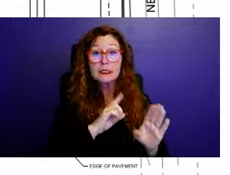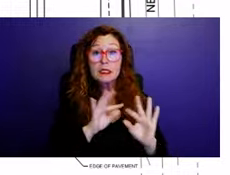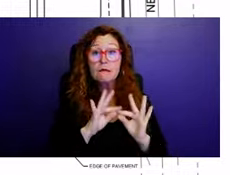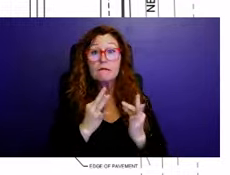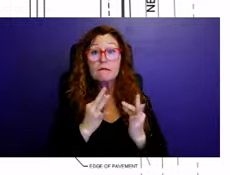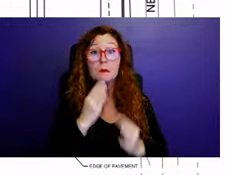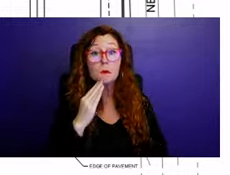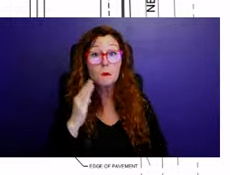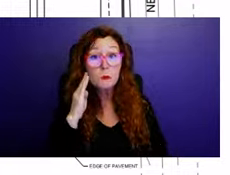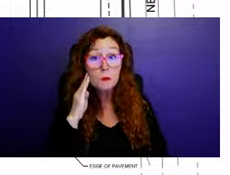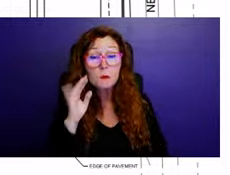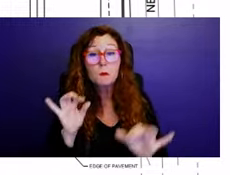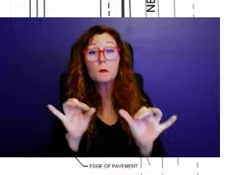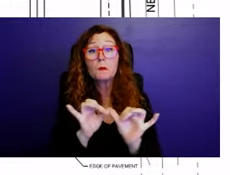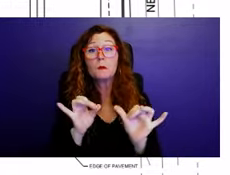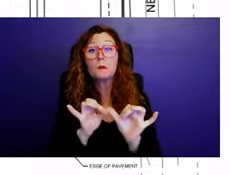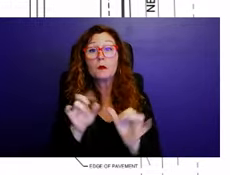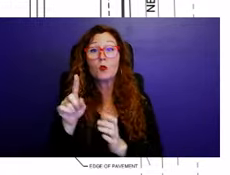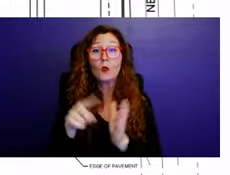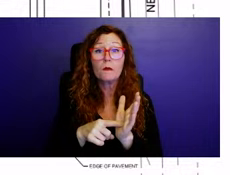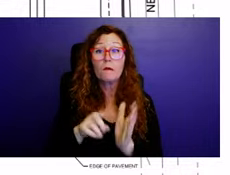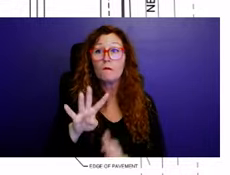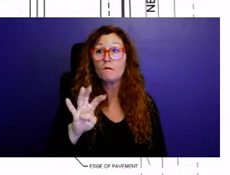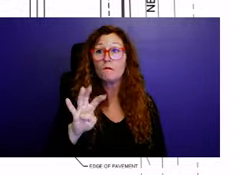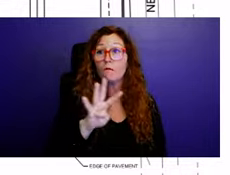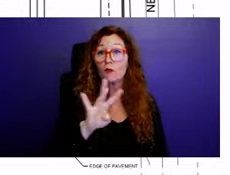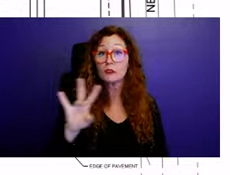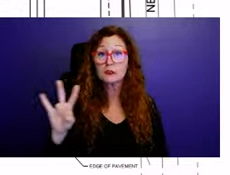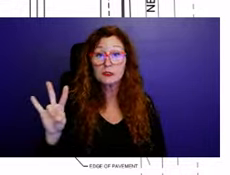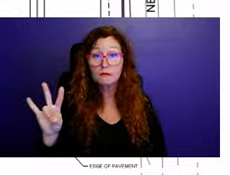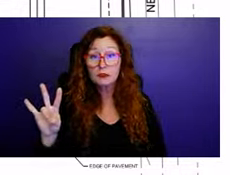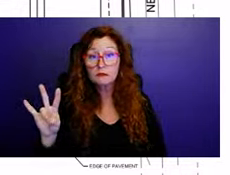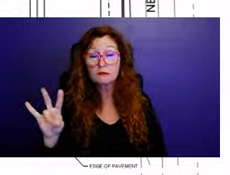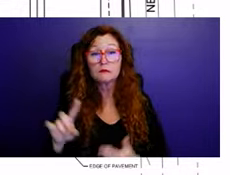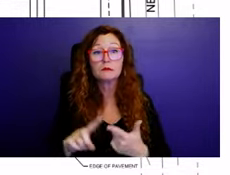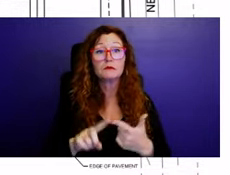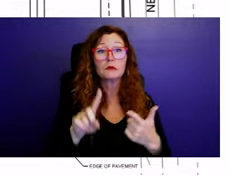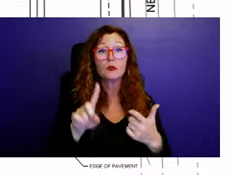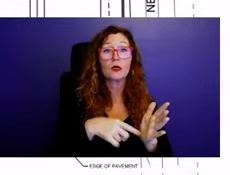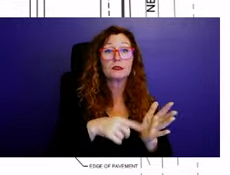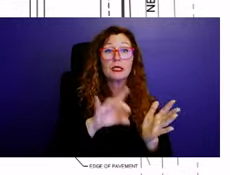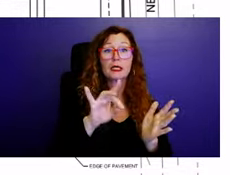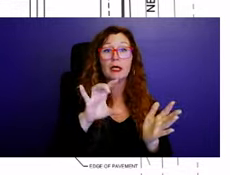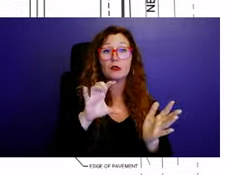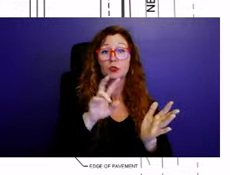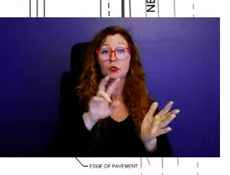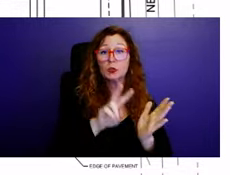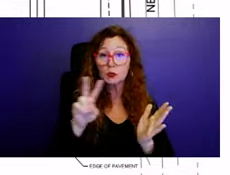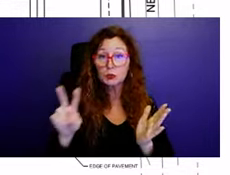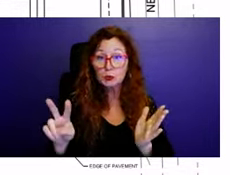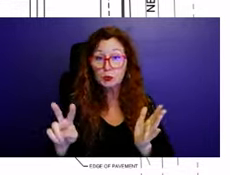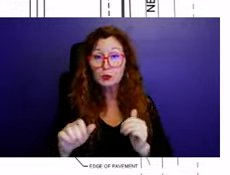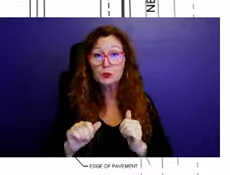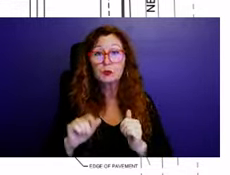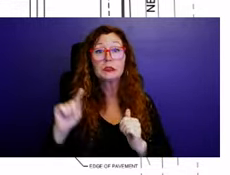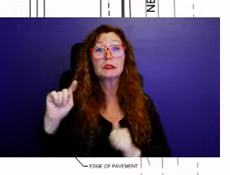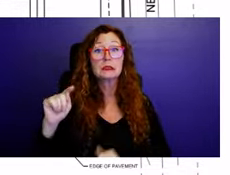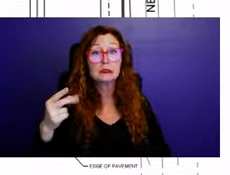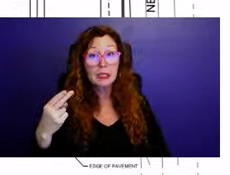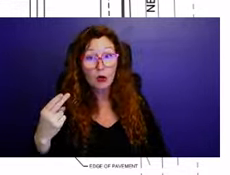1,447 to 18-1,822 square feet, and the proposed townhomes range from about